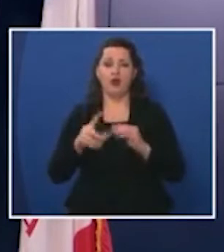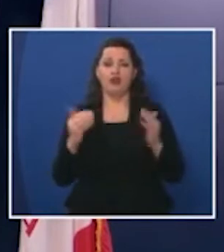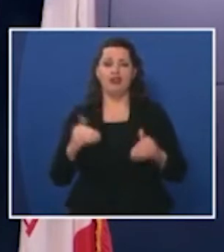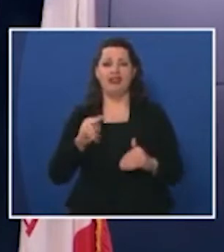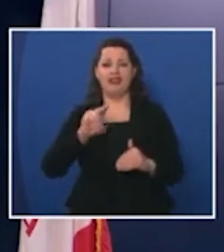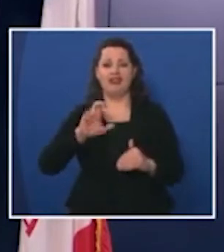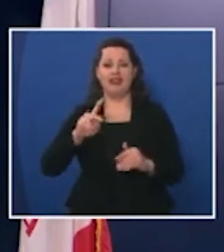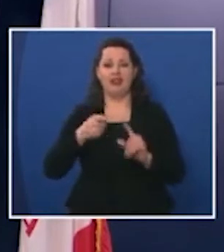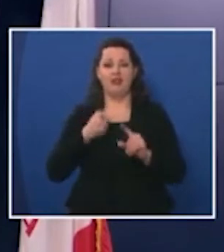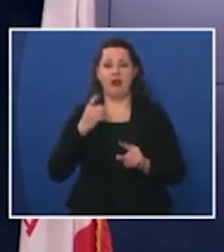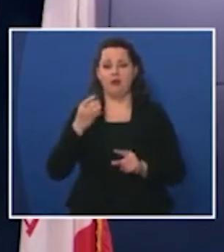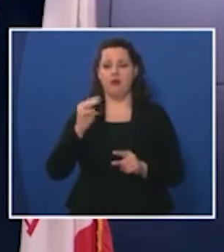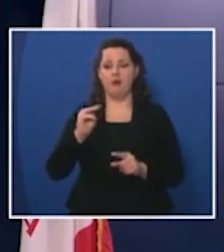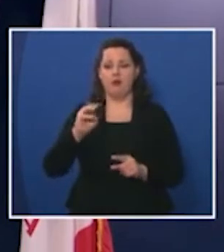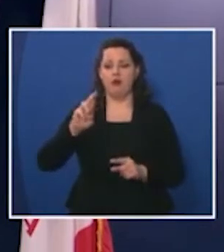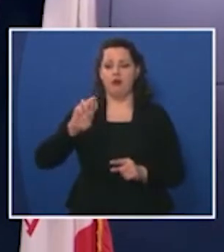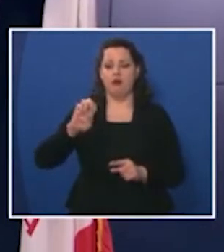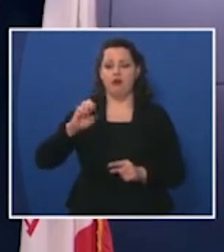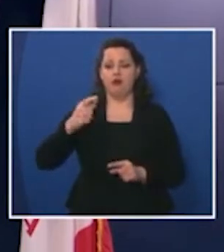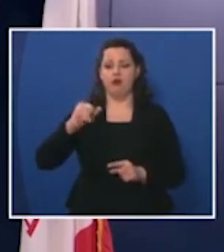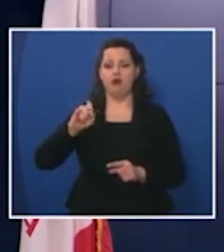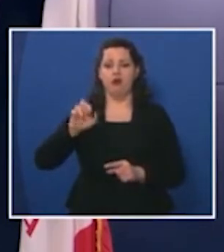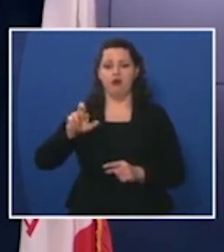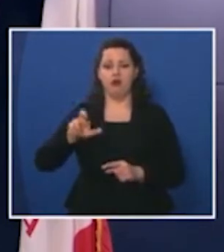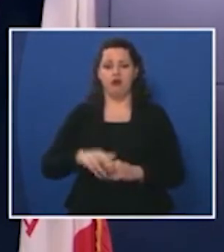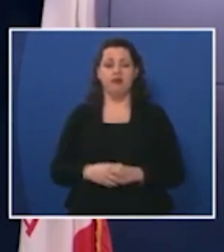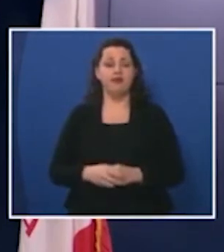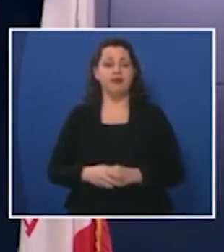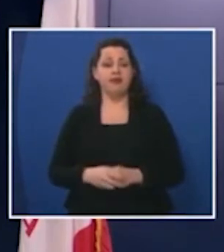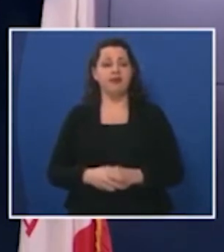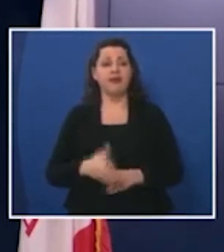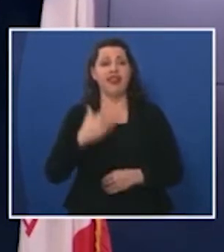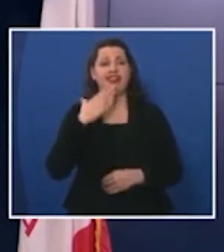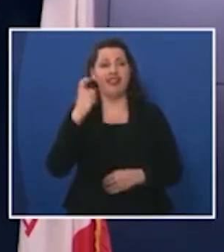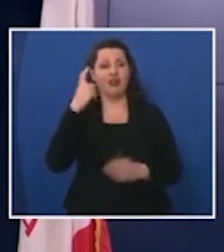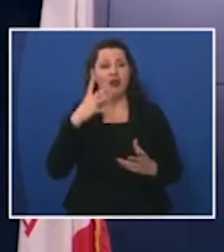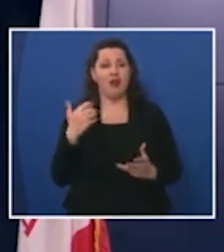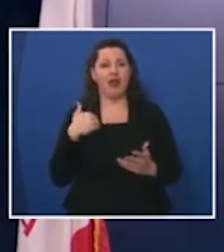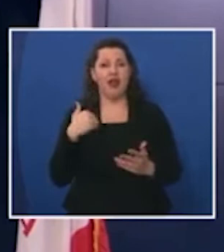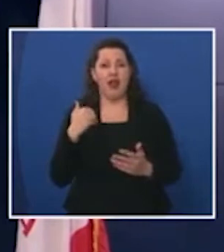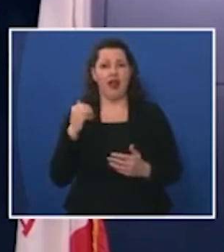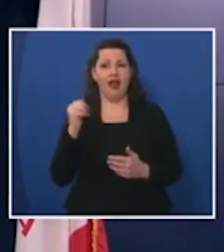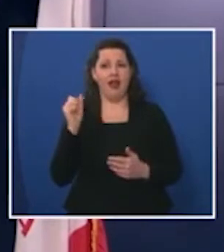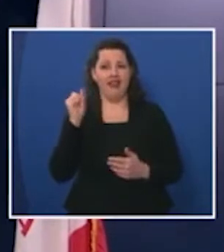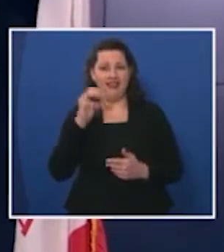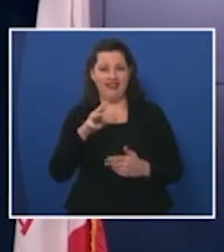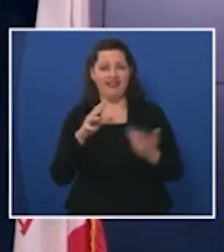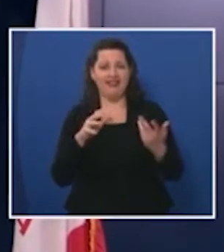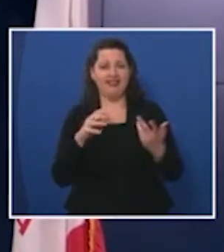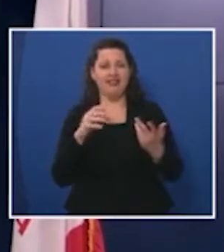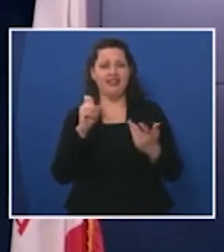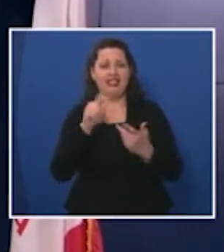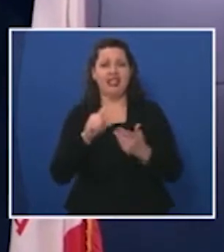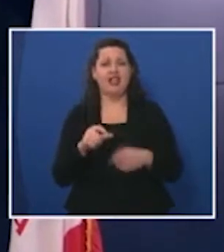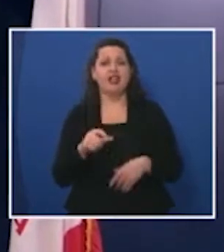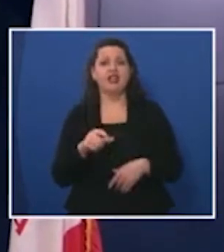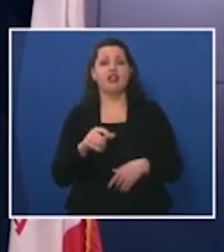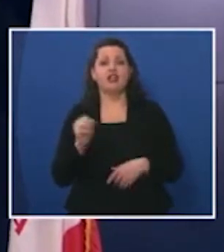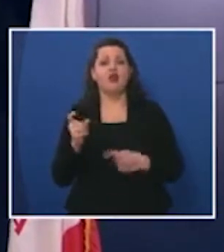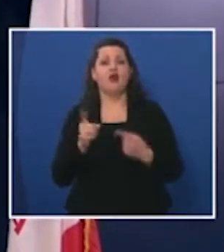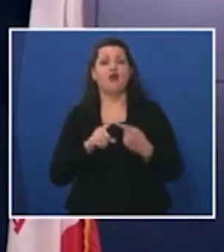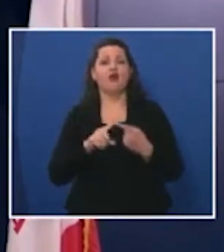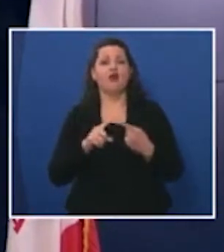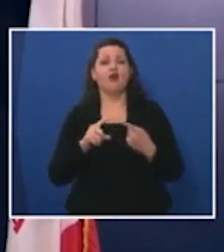you want to register hi uh thank you governor i a handful i want to throw at you real fast um first what is the